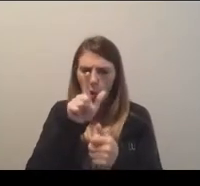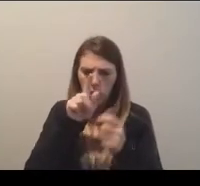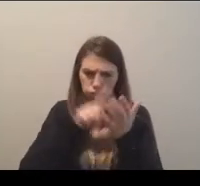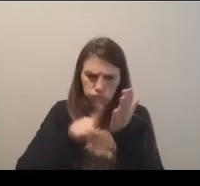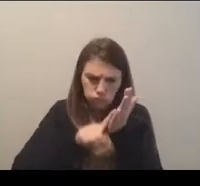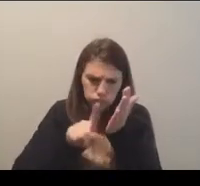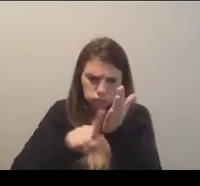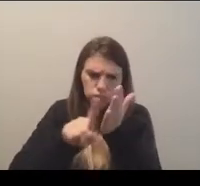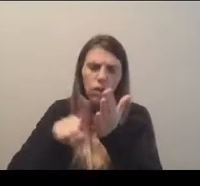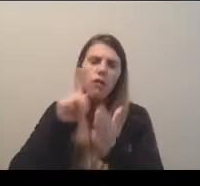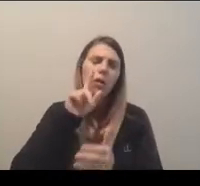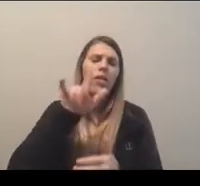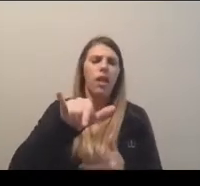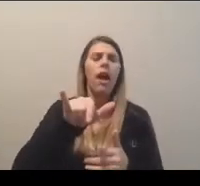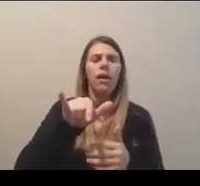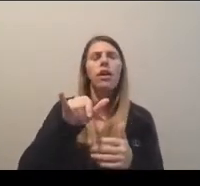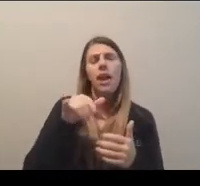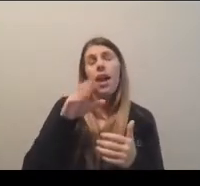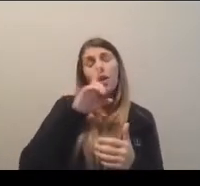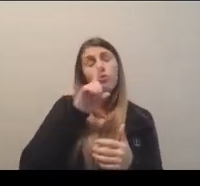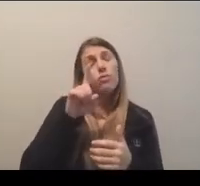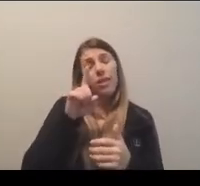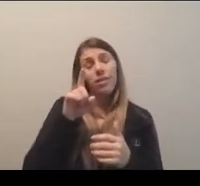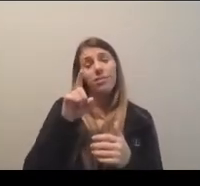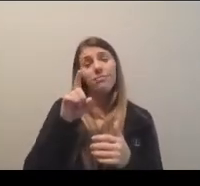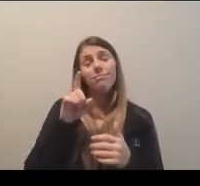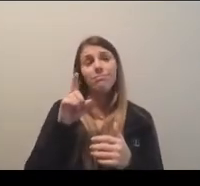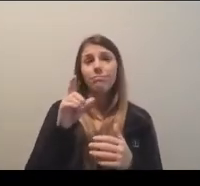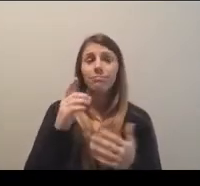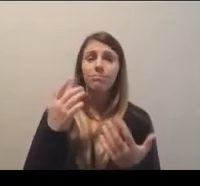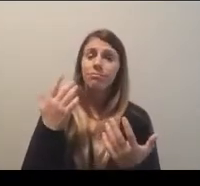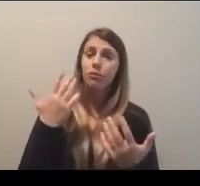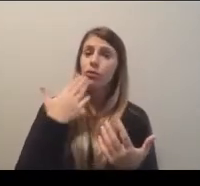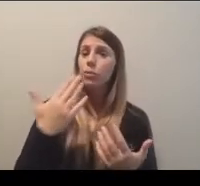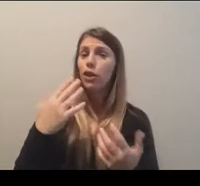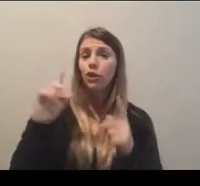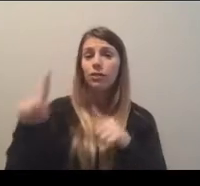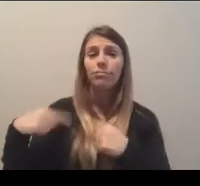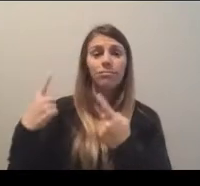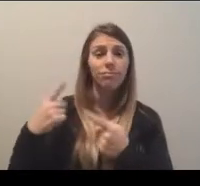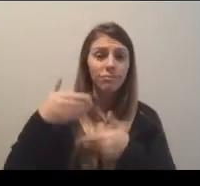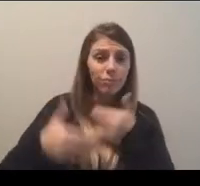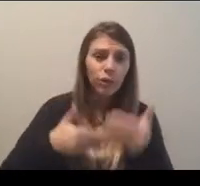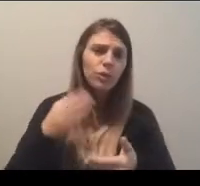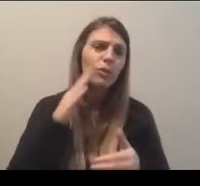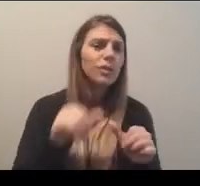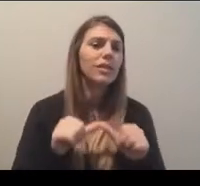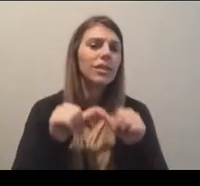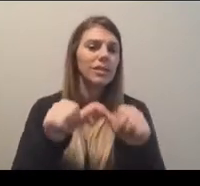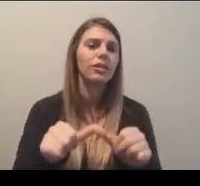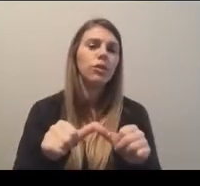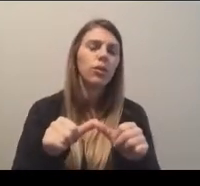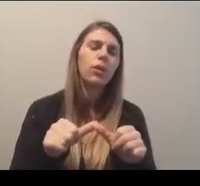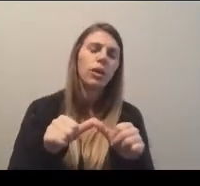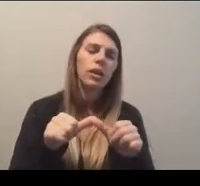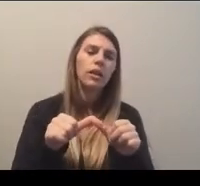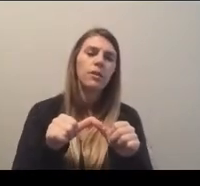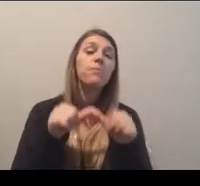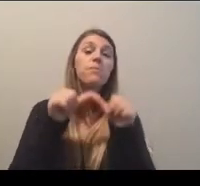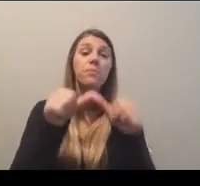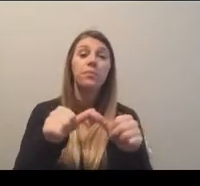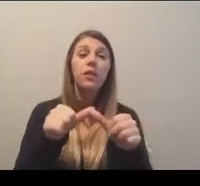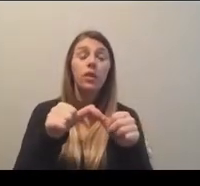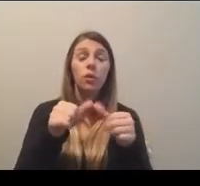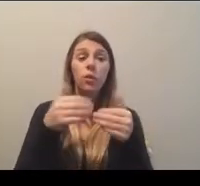budgeting exercise. It's been a really good and productive process and will continue. It will continue beyond